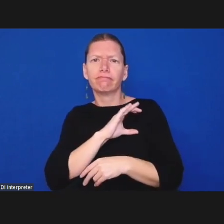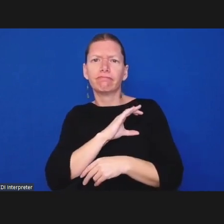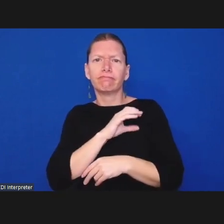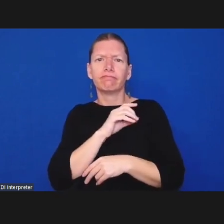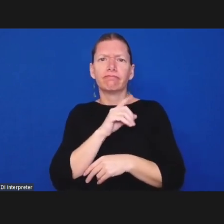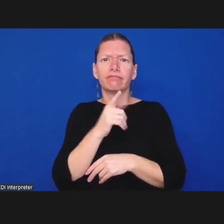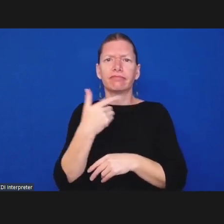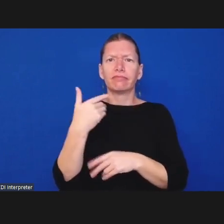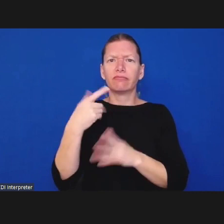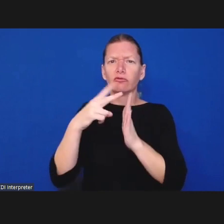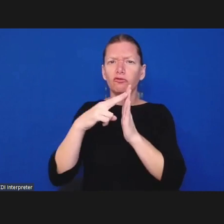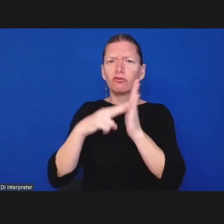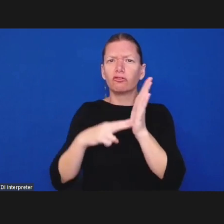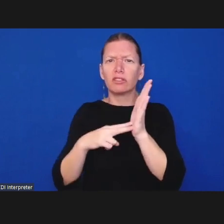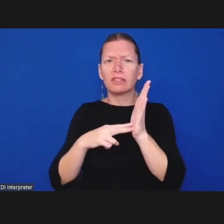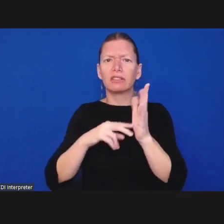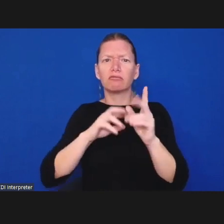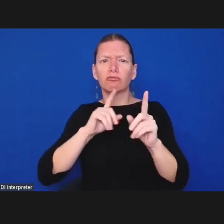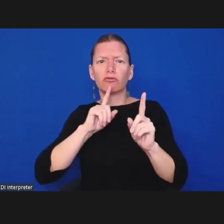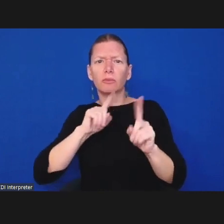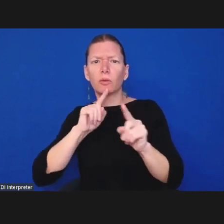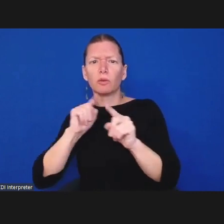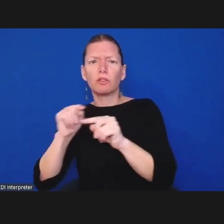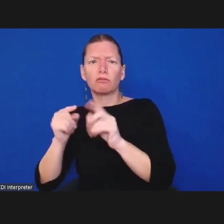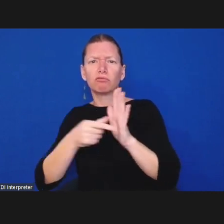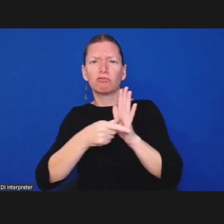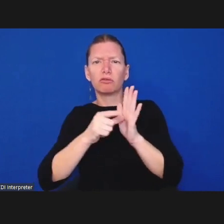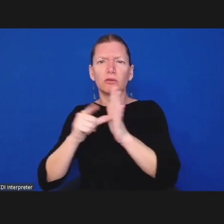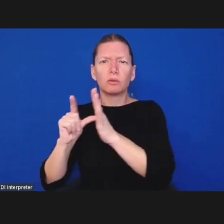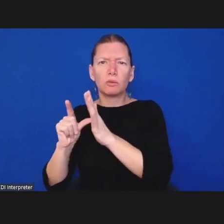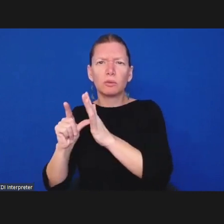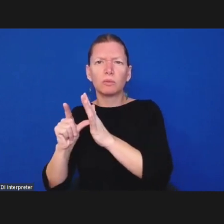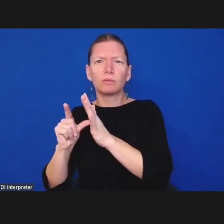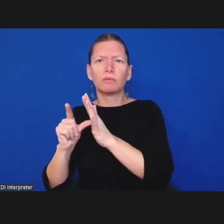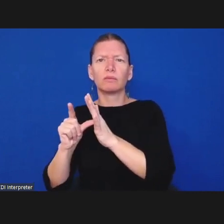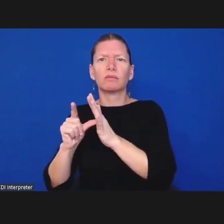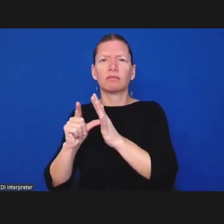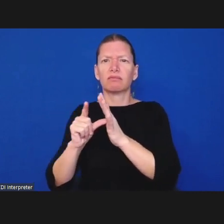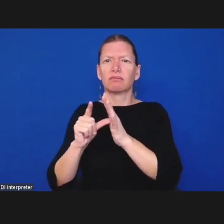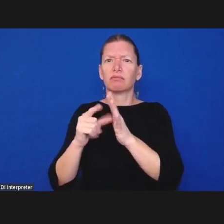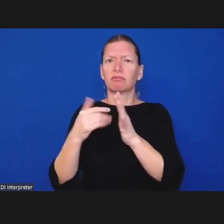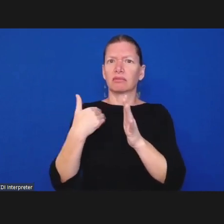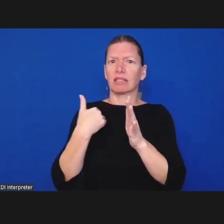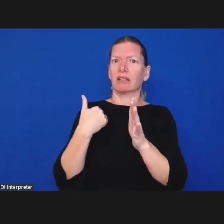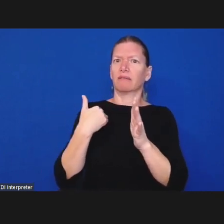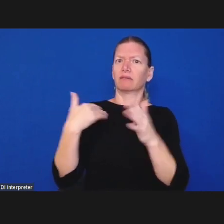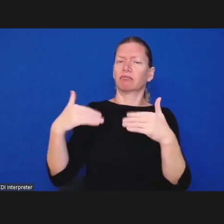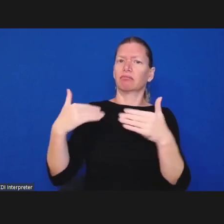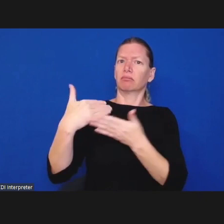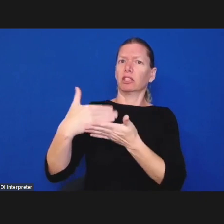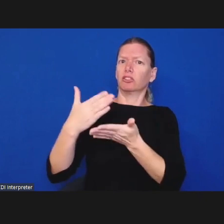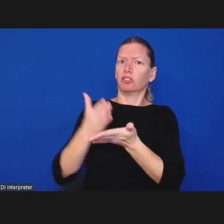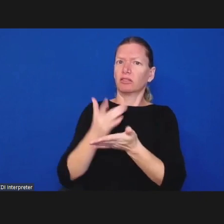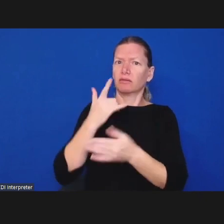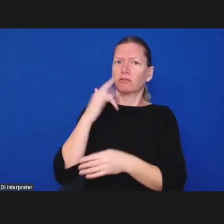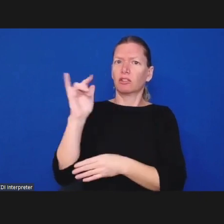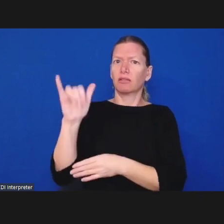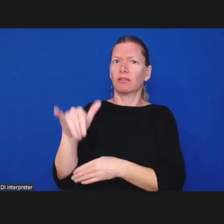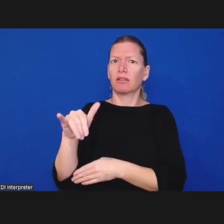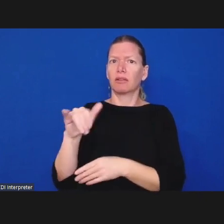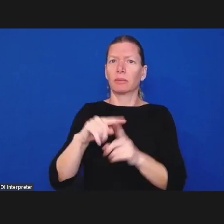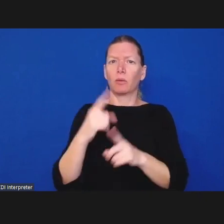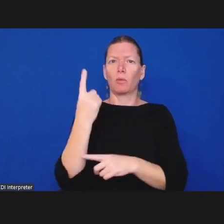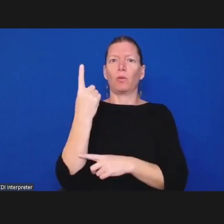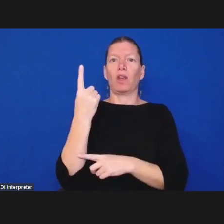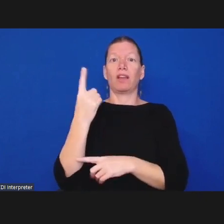bigger budget right but one of the ways that civilian oversight has been made ineffective over the years is by not providing an